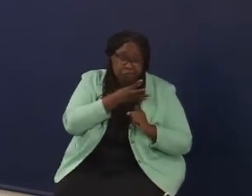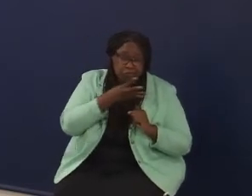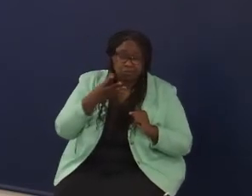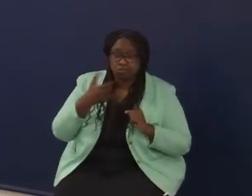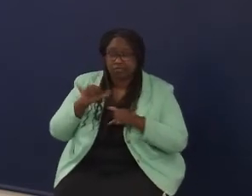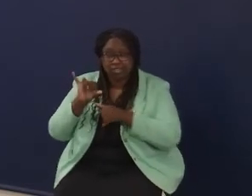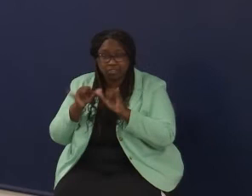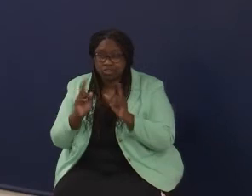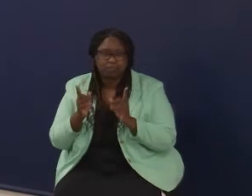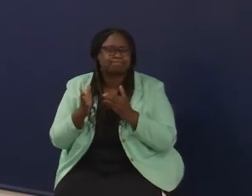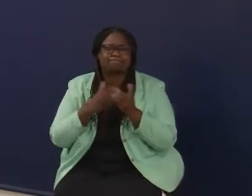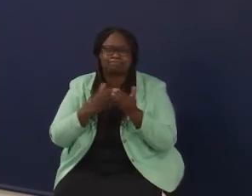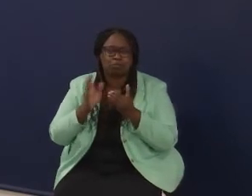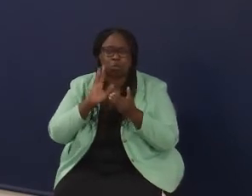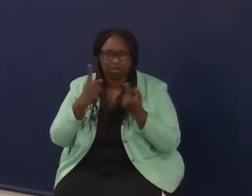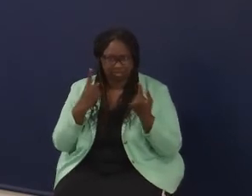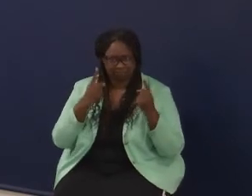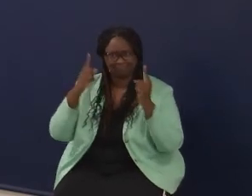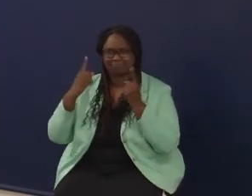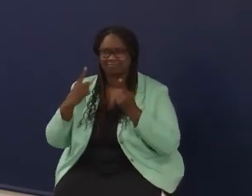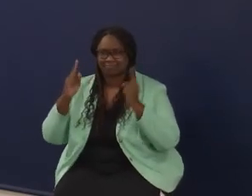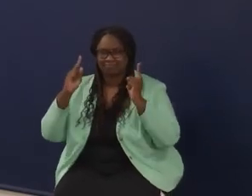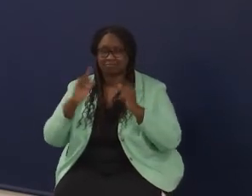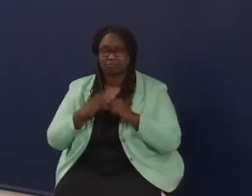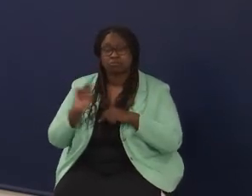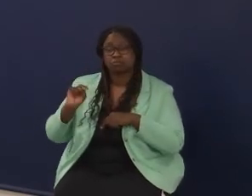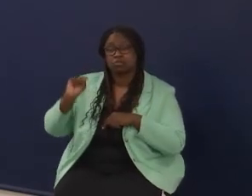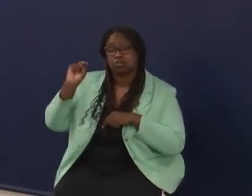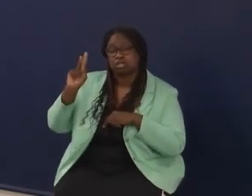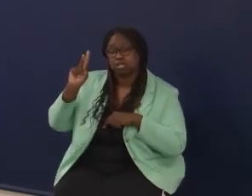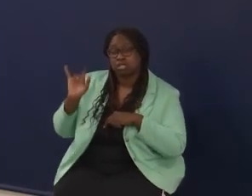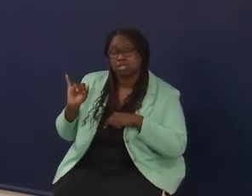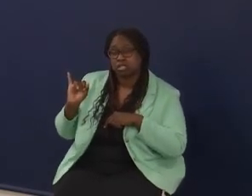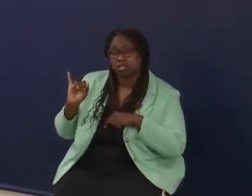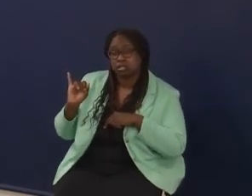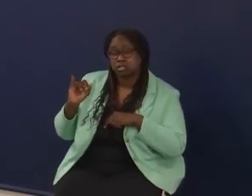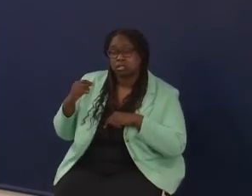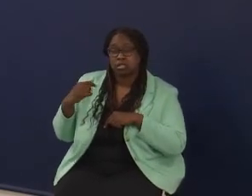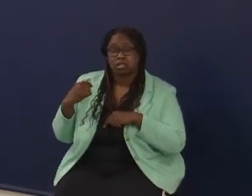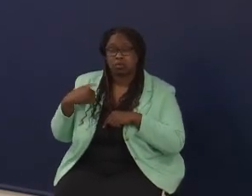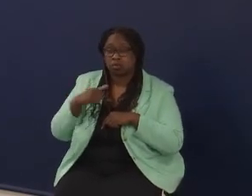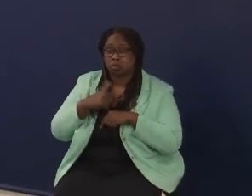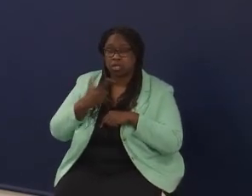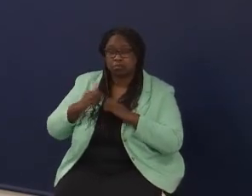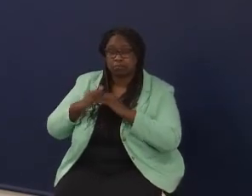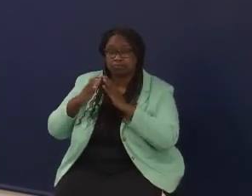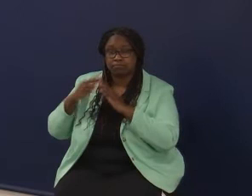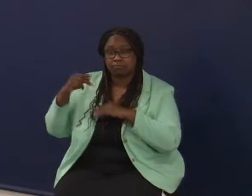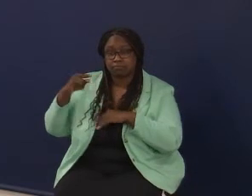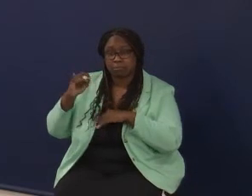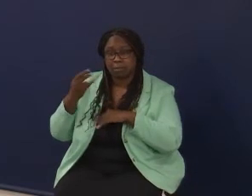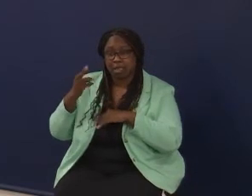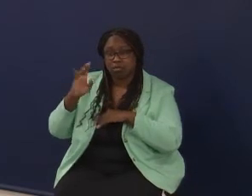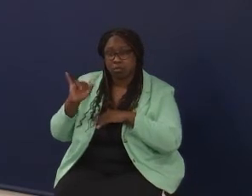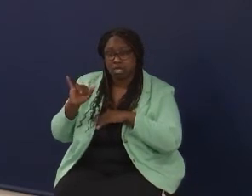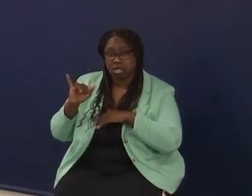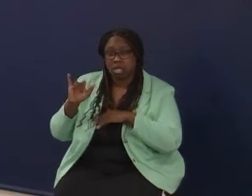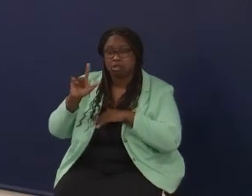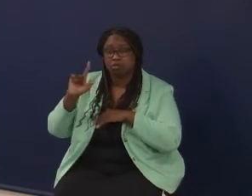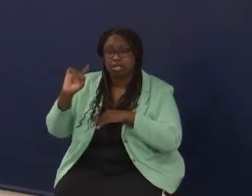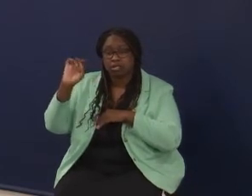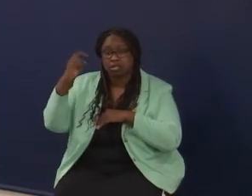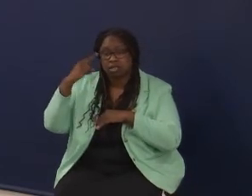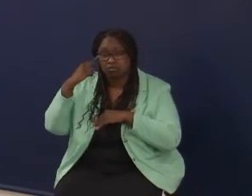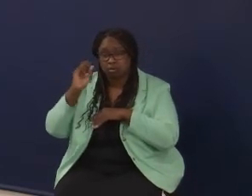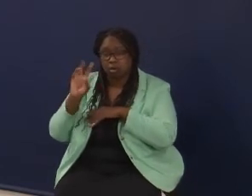When we were building Ignite in Northern Kentucky, one of the things that we did was in working with Lieutenant Governor's Workforce